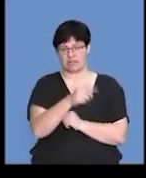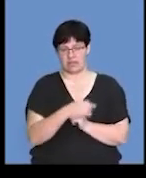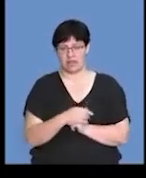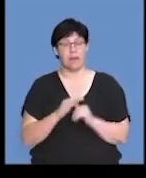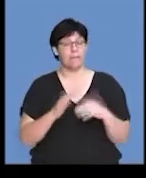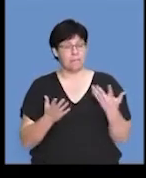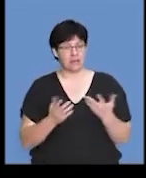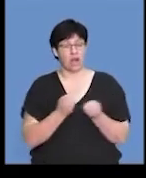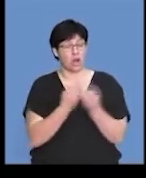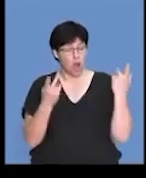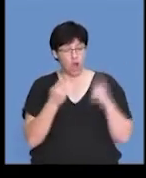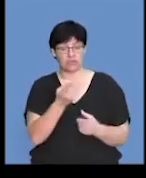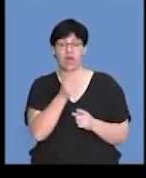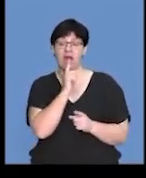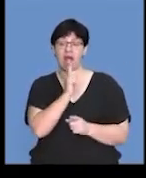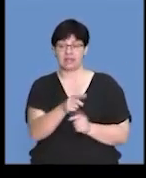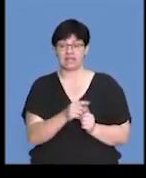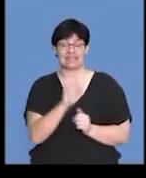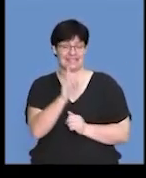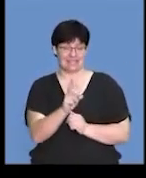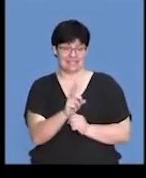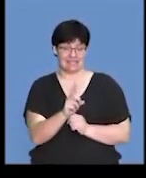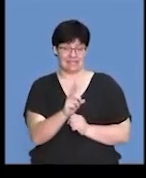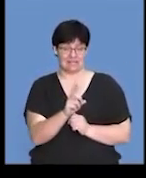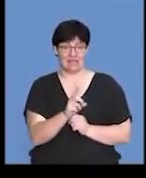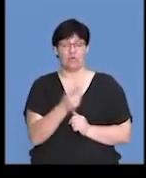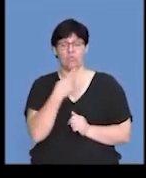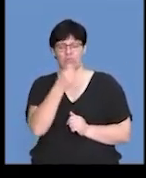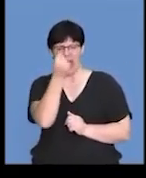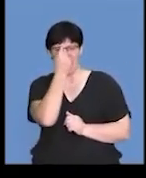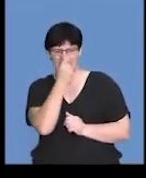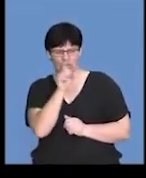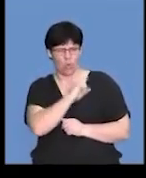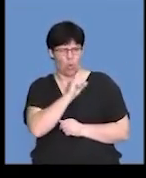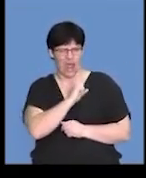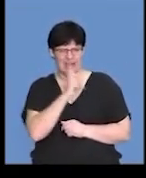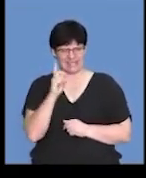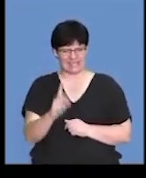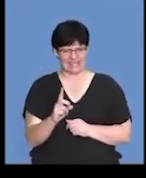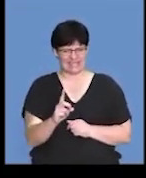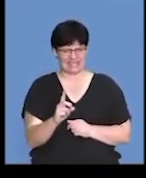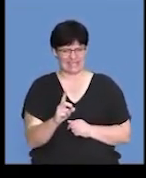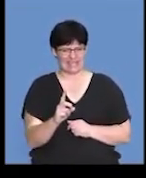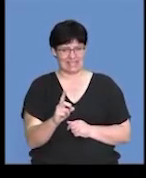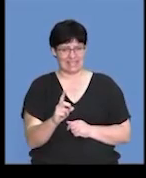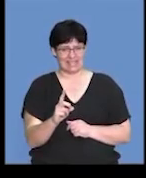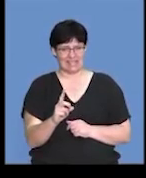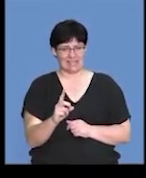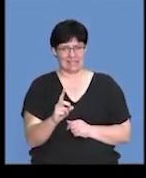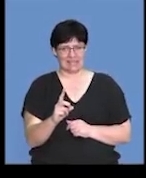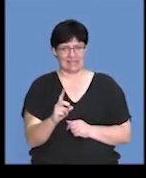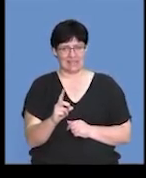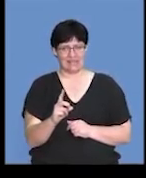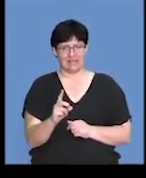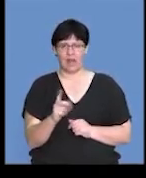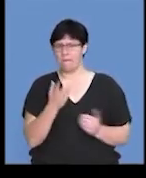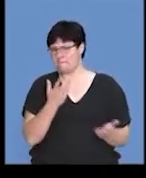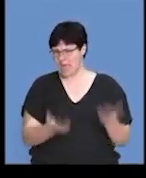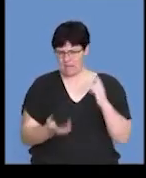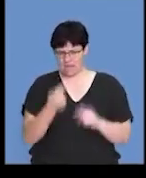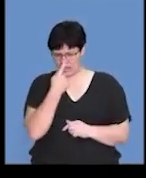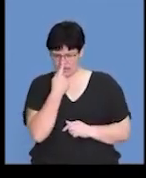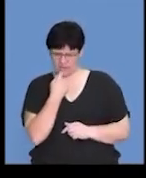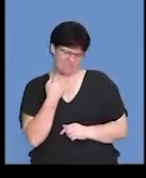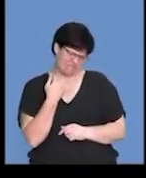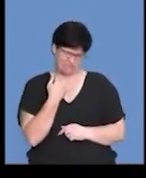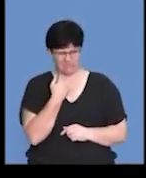However, lots of you have given me the answer D. And let's try and understand why D could have been was probably an